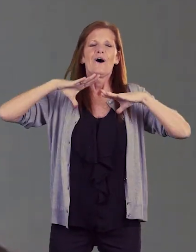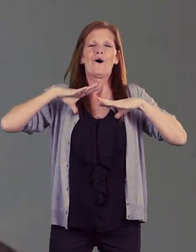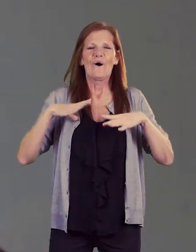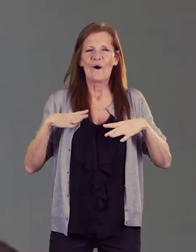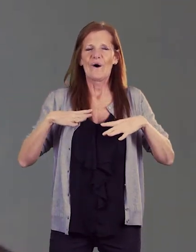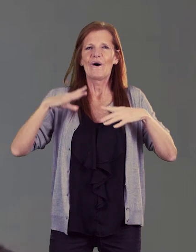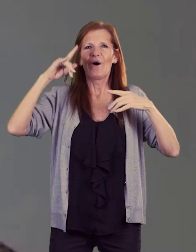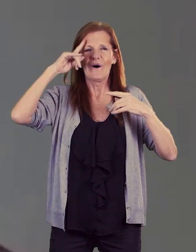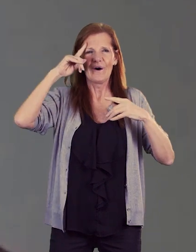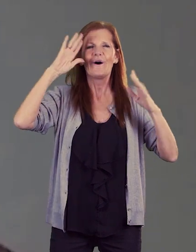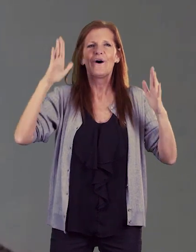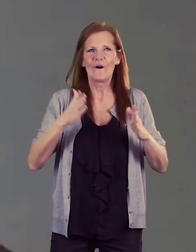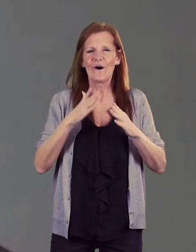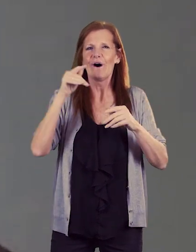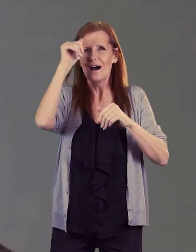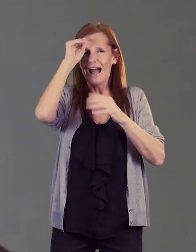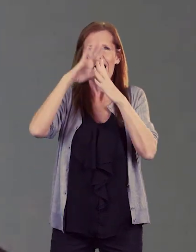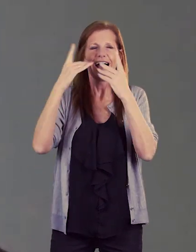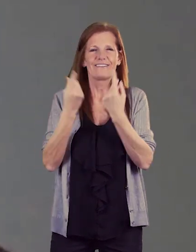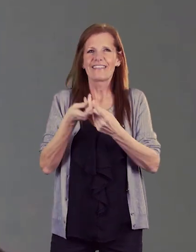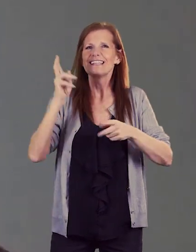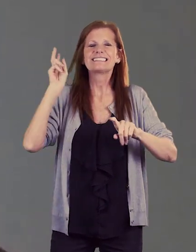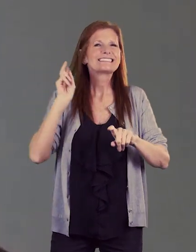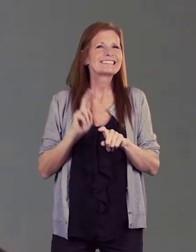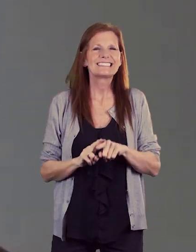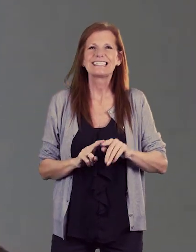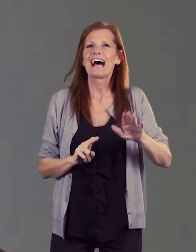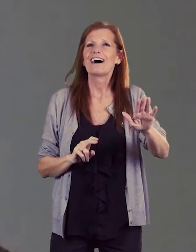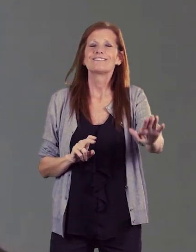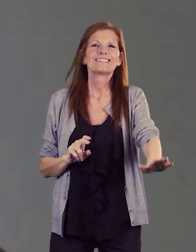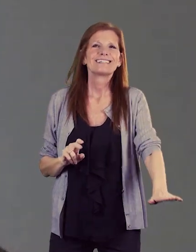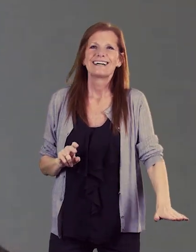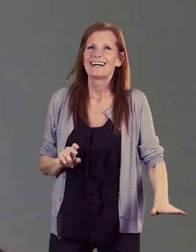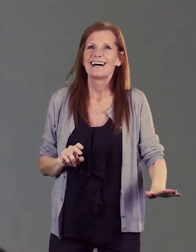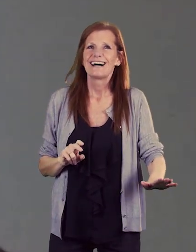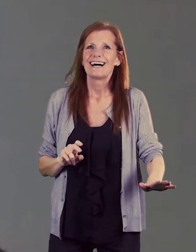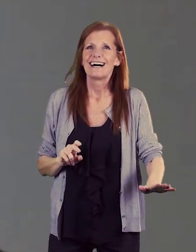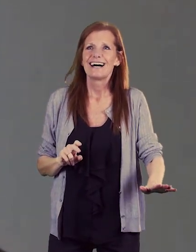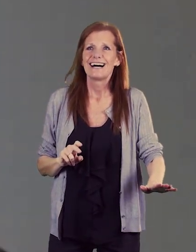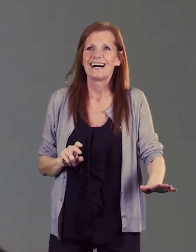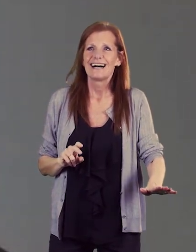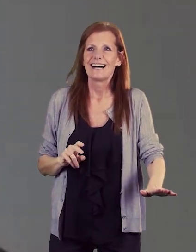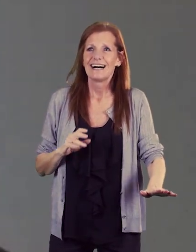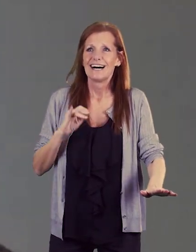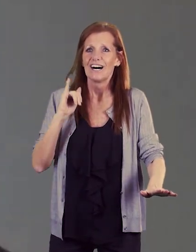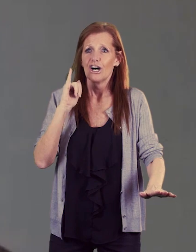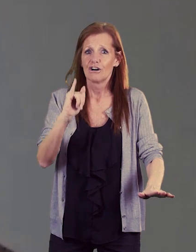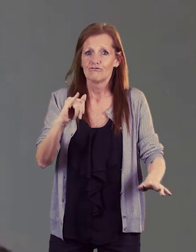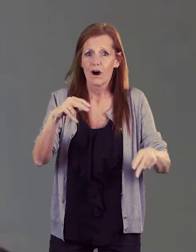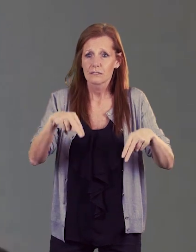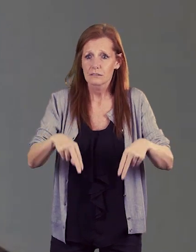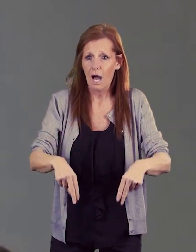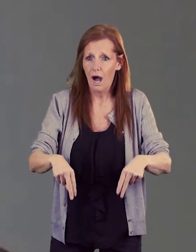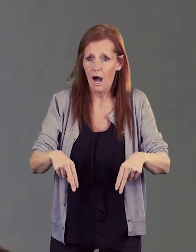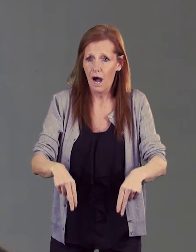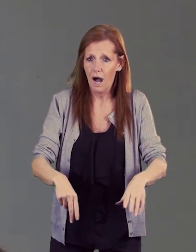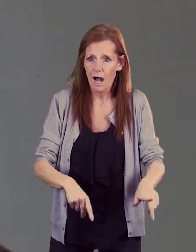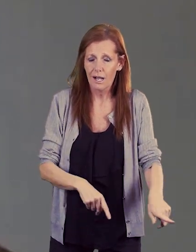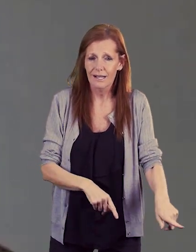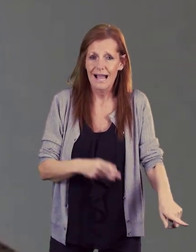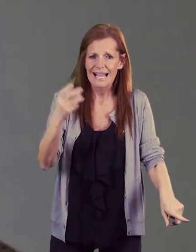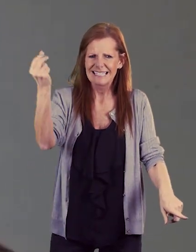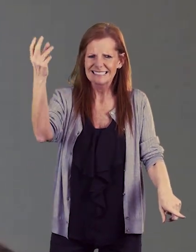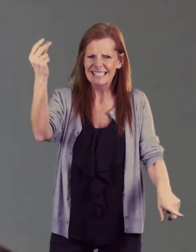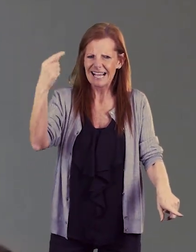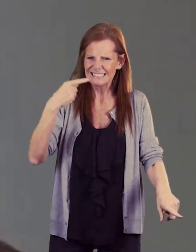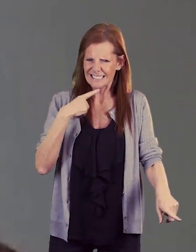my way up but in my head what I'm going to say and I sit down and stroke my dog and I think it's the wrong dog and